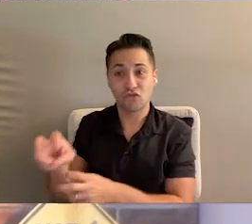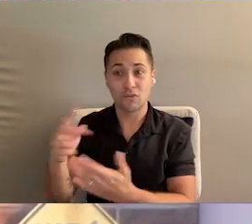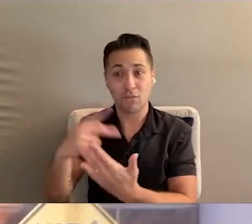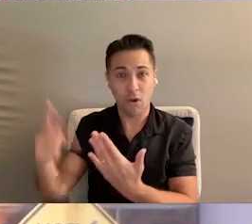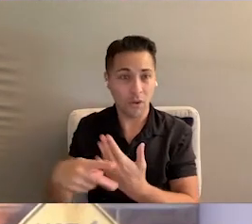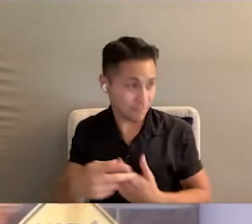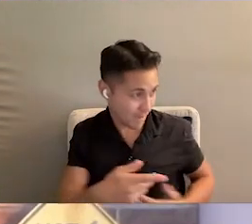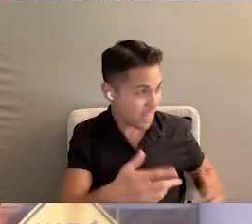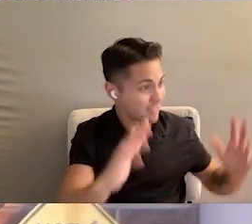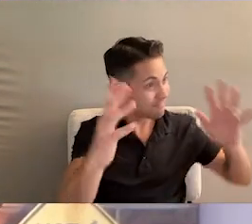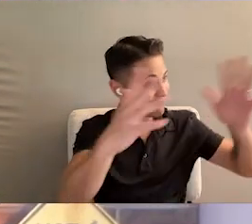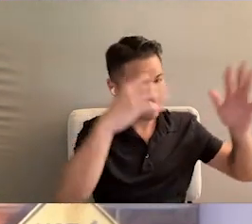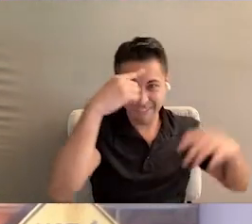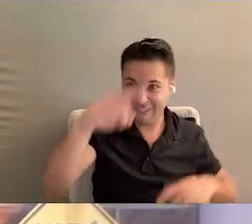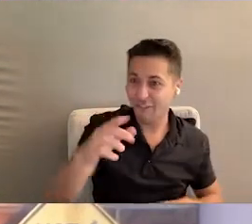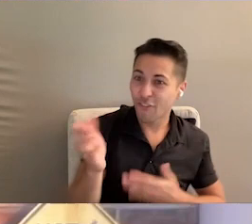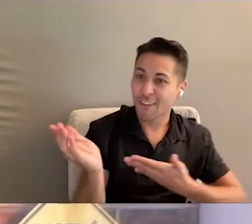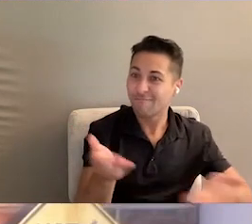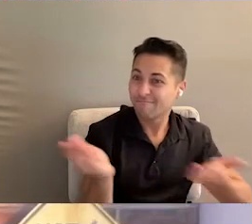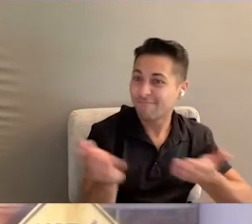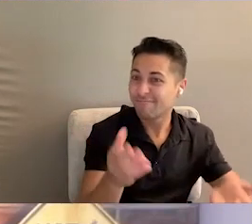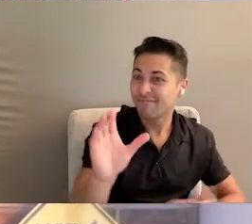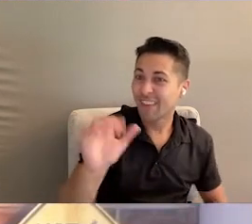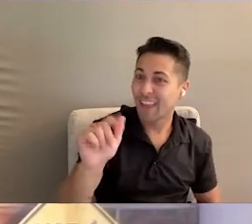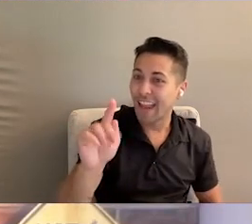Yeah, let's give it up for catering, right?